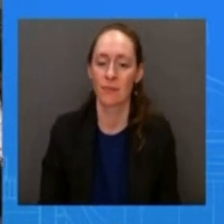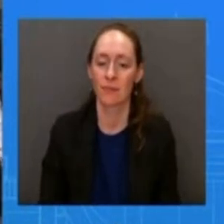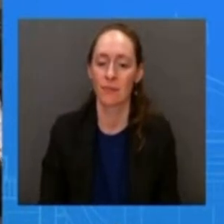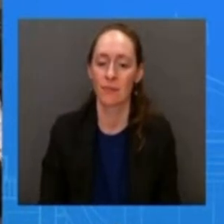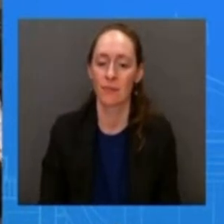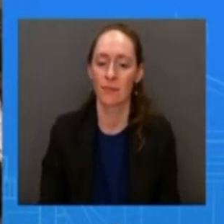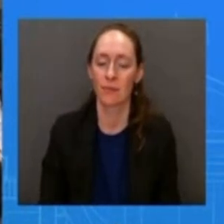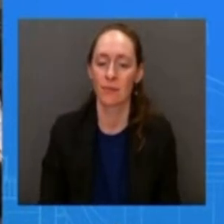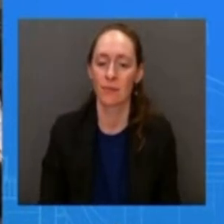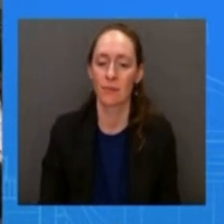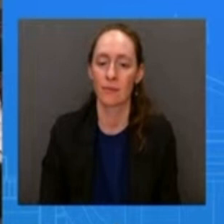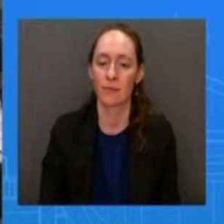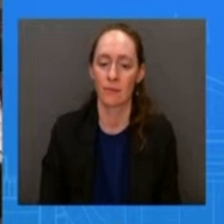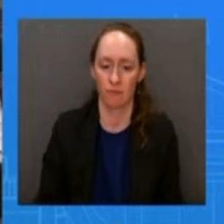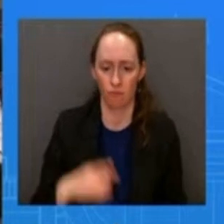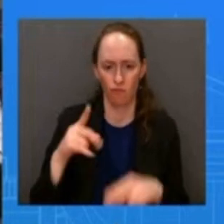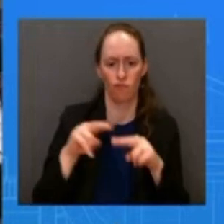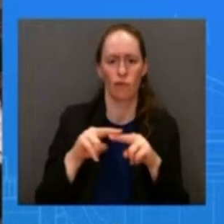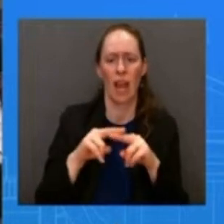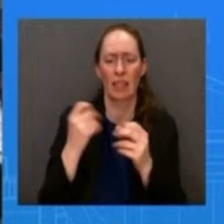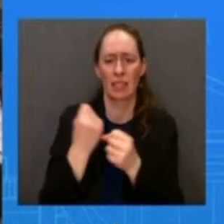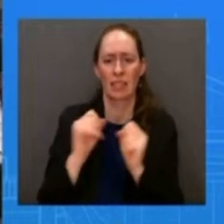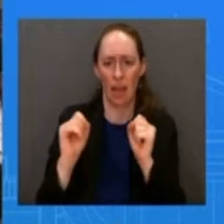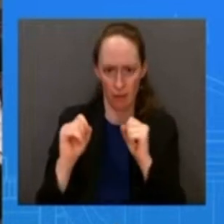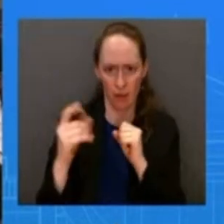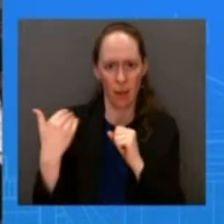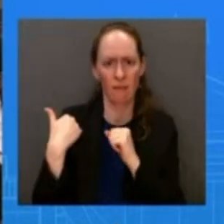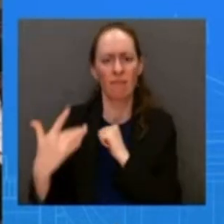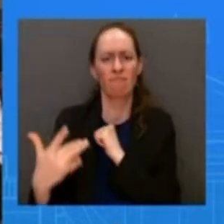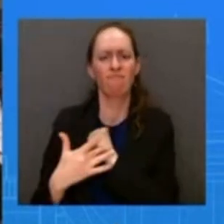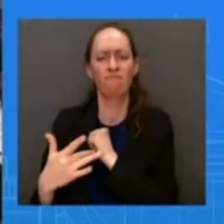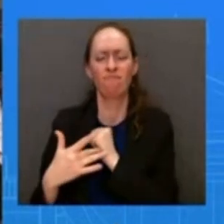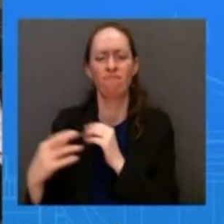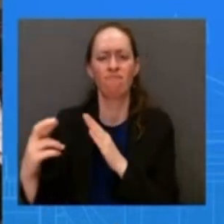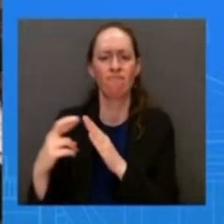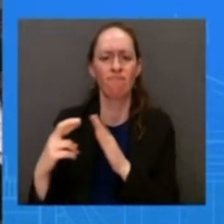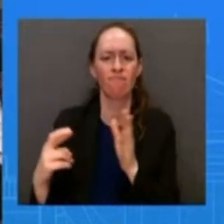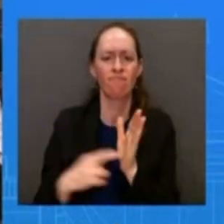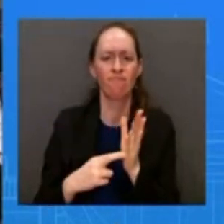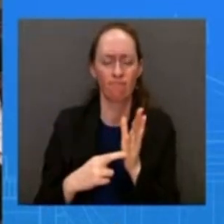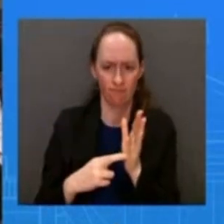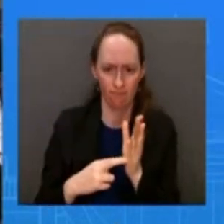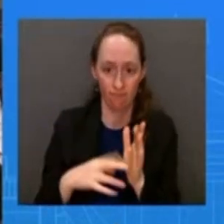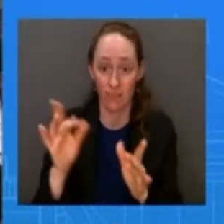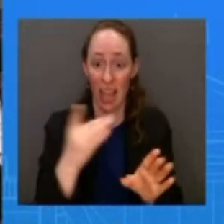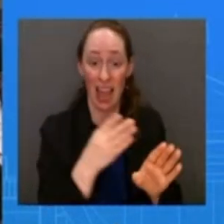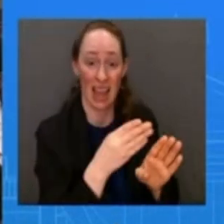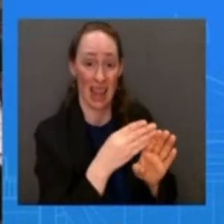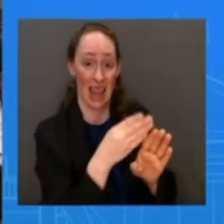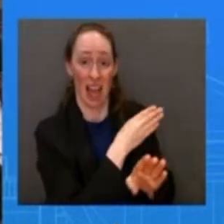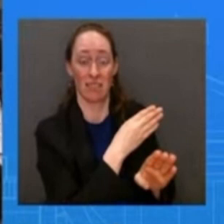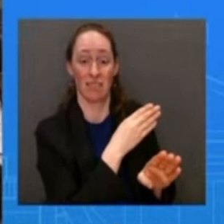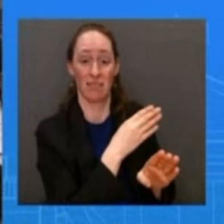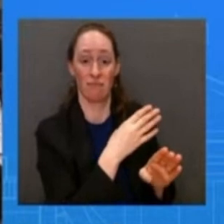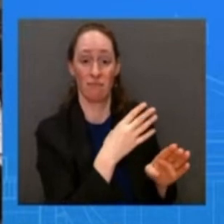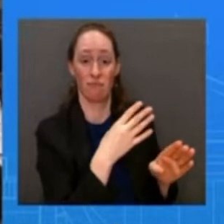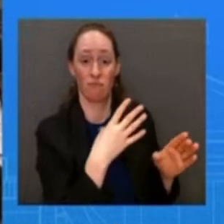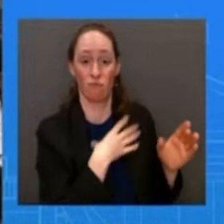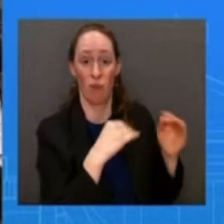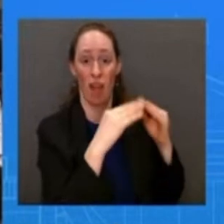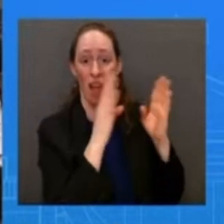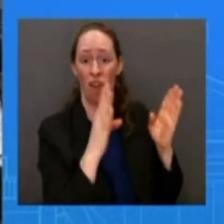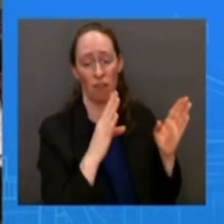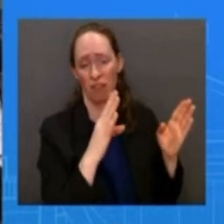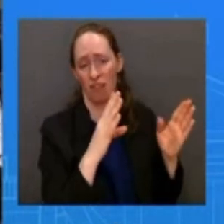technology rule that the last administration knocked out should that be reinstated and secondly beyond epa testing and so on